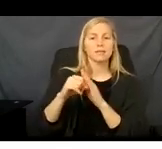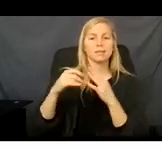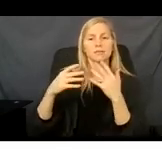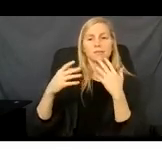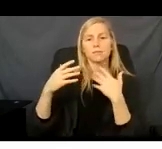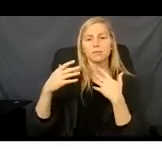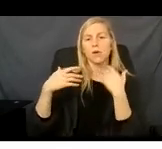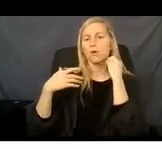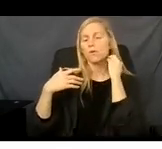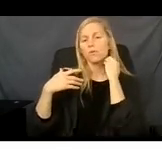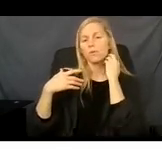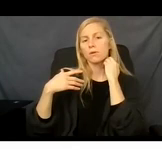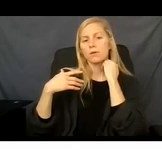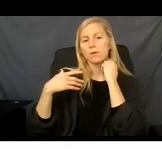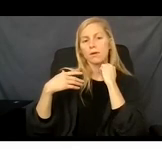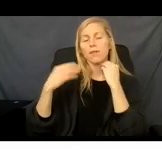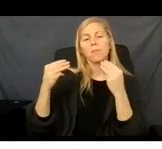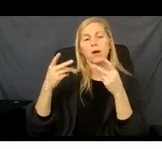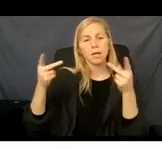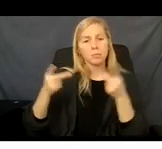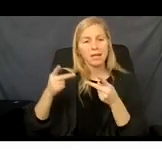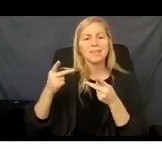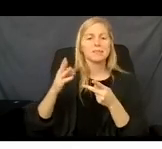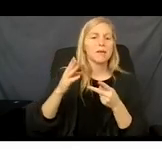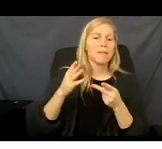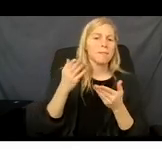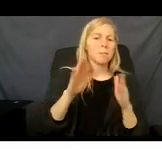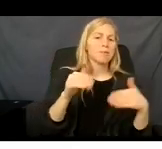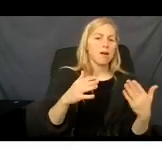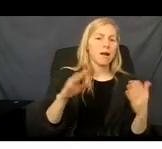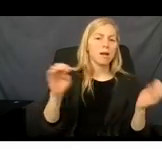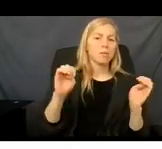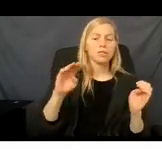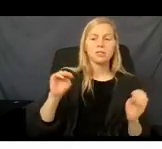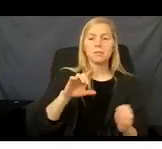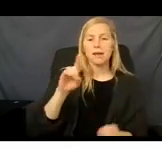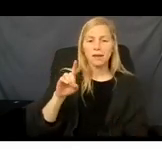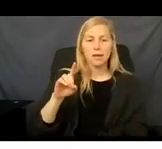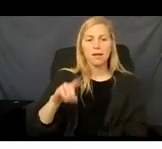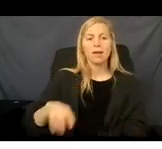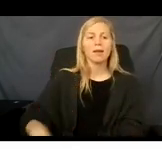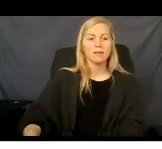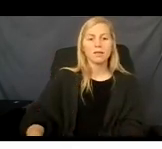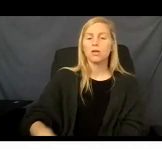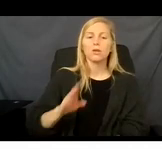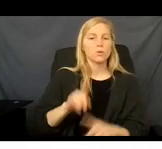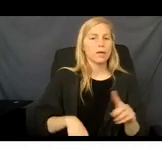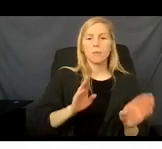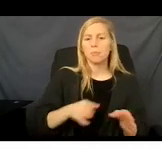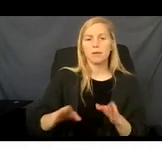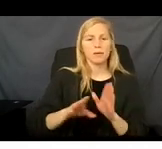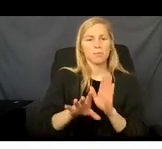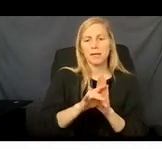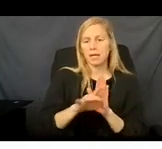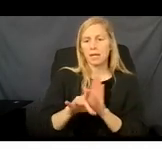The emergency Medicaid will not allow you to pick a plan. That is, there will be no MMC. You would only have the fee-for